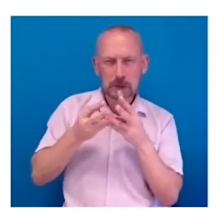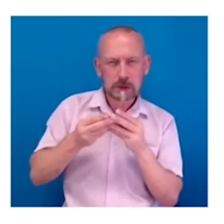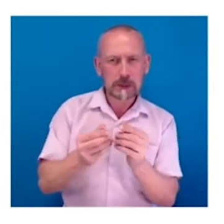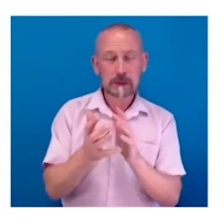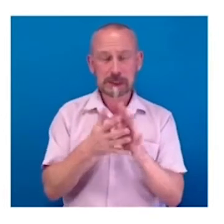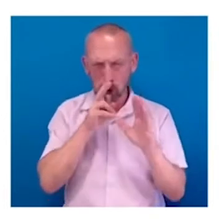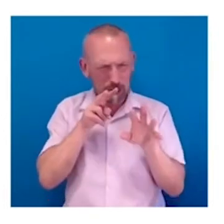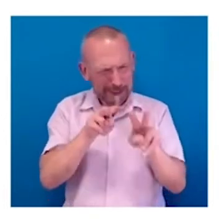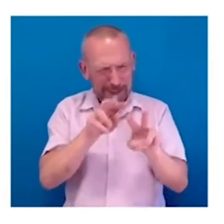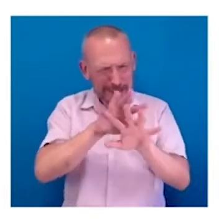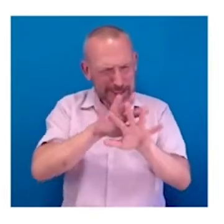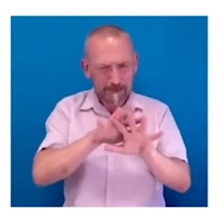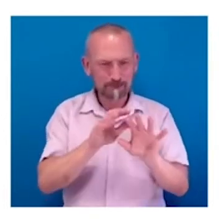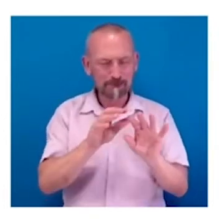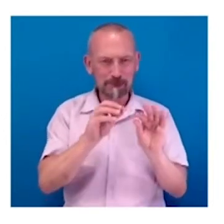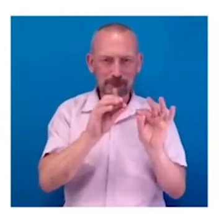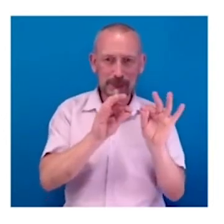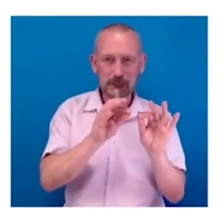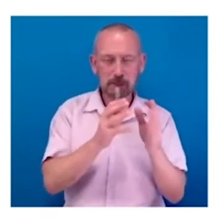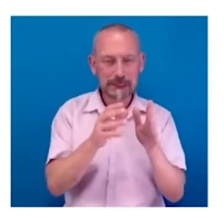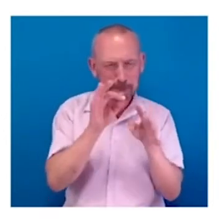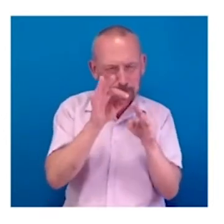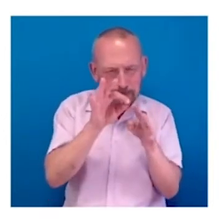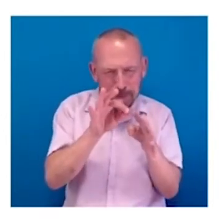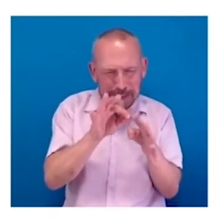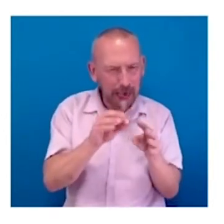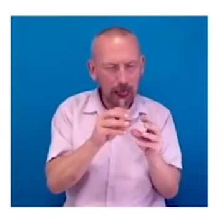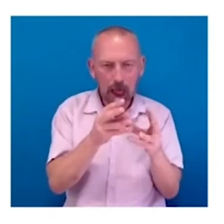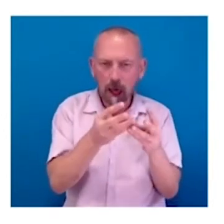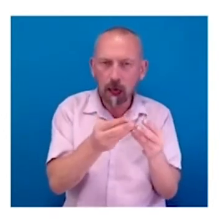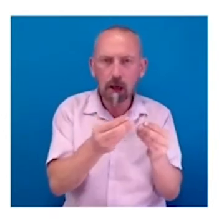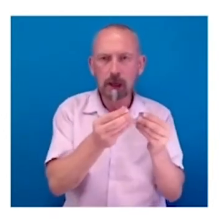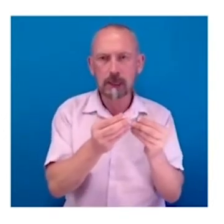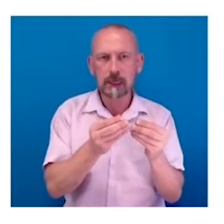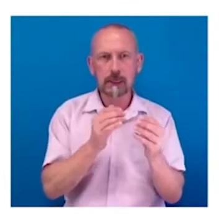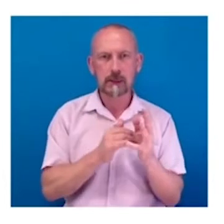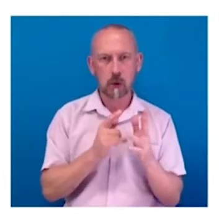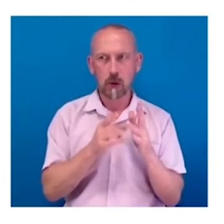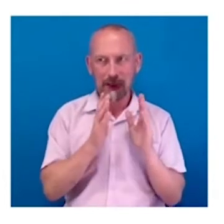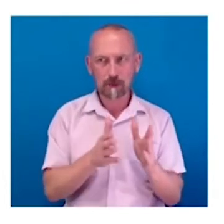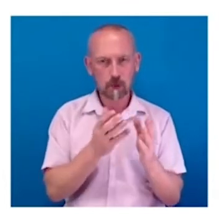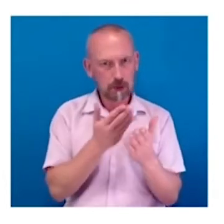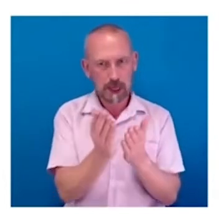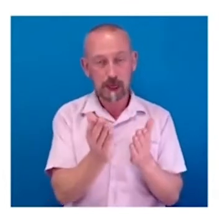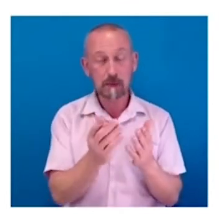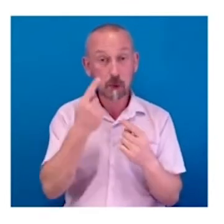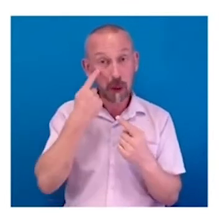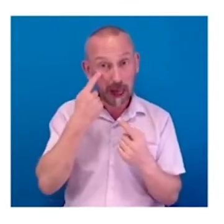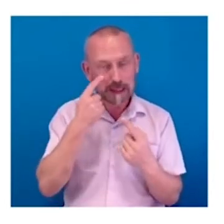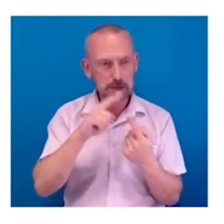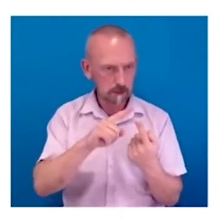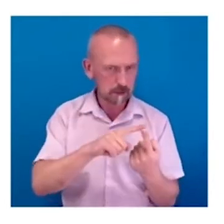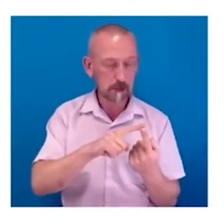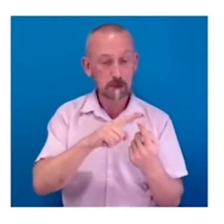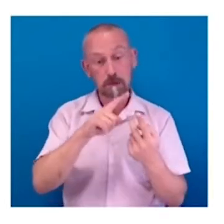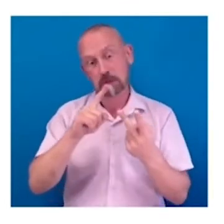out all the lines and all the parts of the, of, of the character. But it's not only the eyes, a far more important part